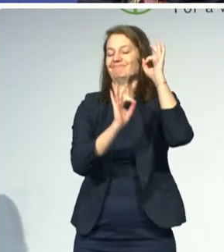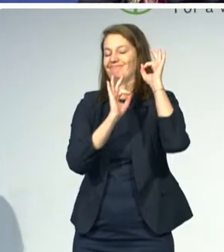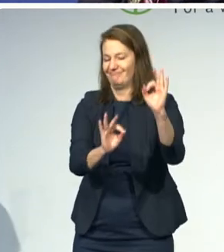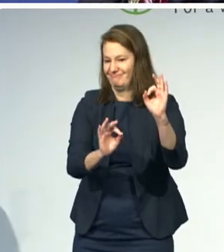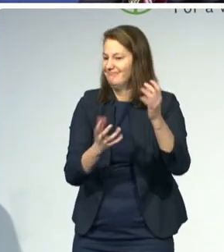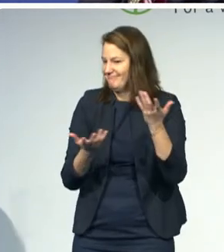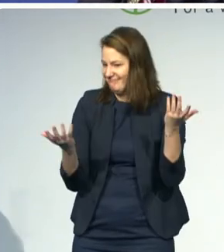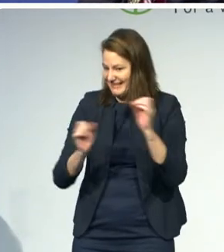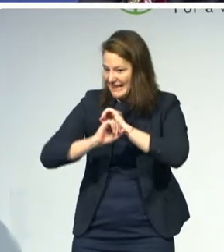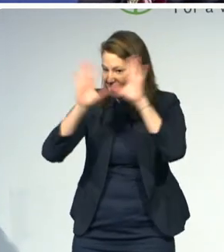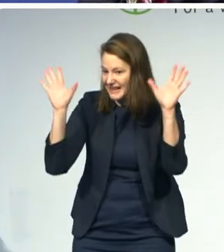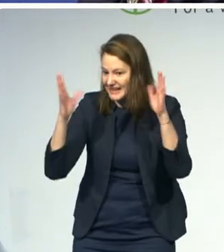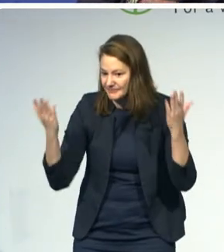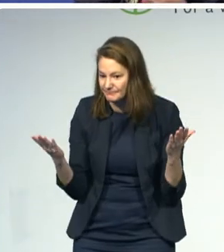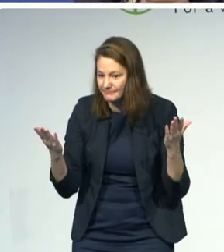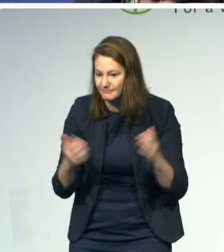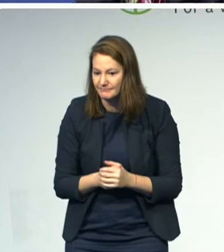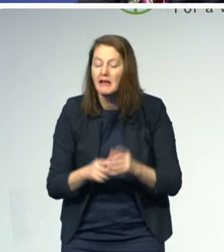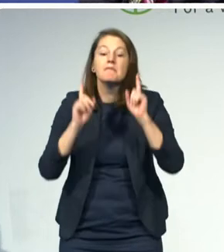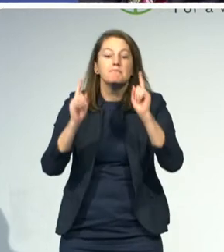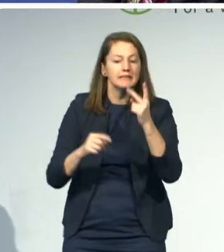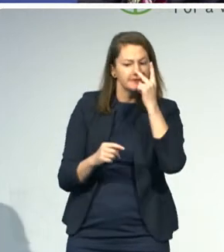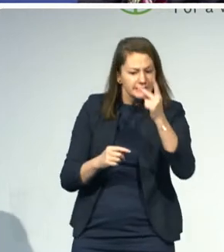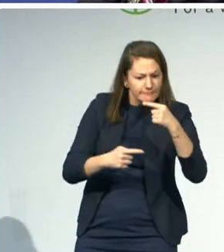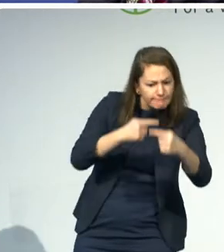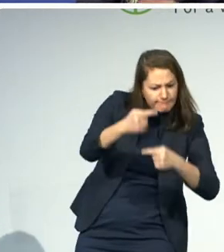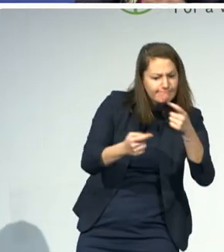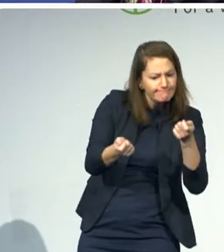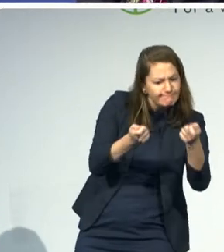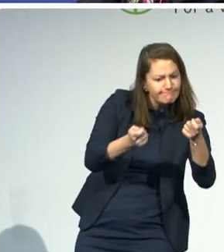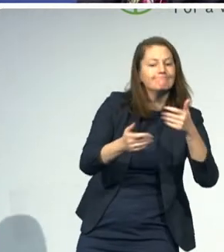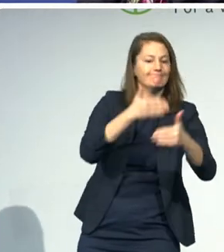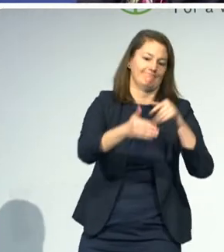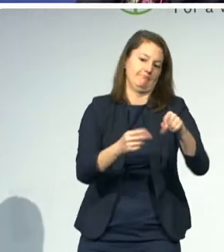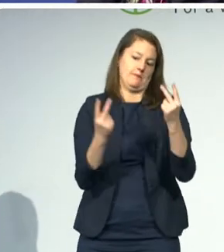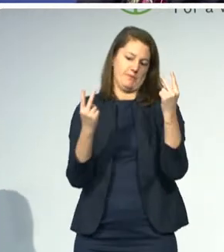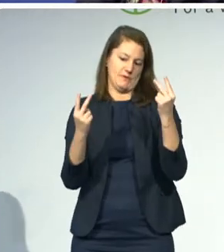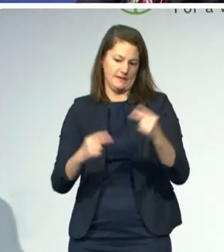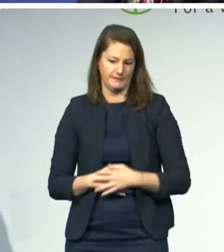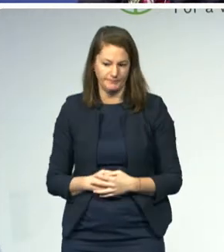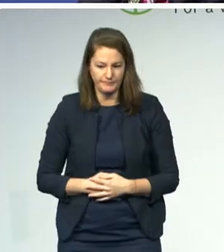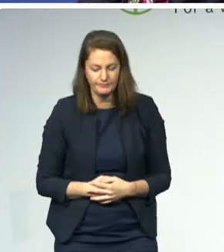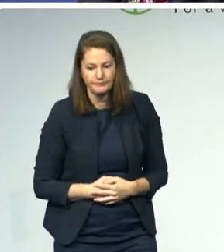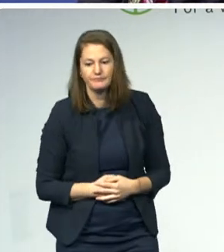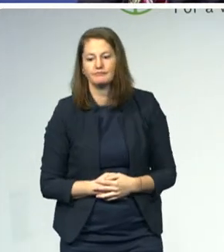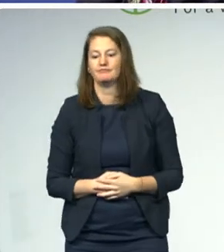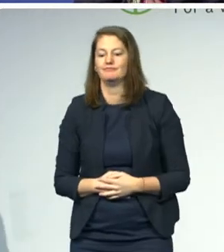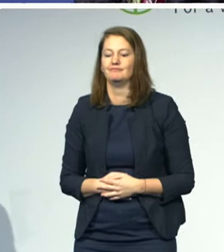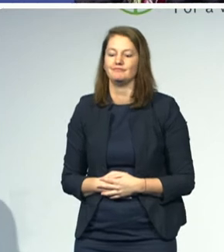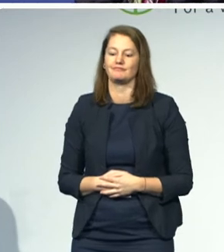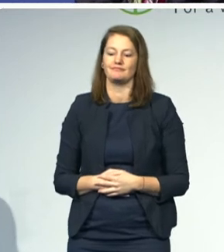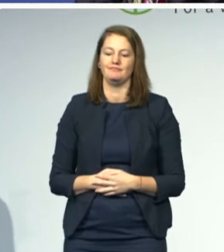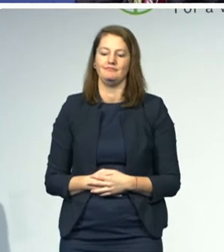looks like. But perhaps more importantly, we need to think about what inclusive education